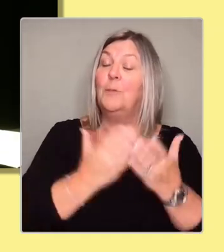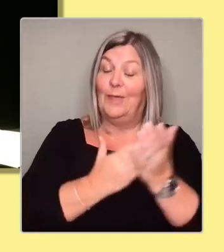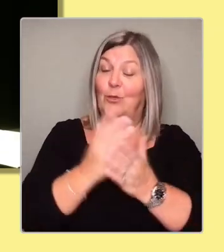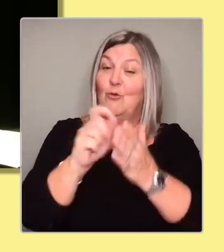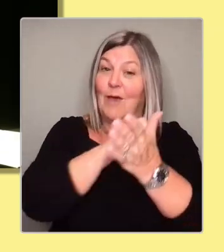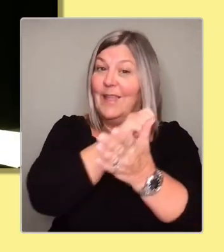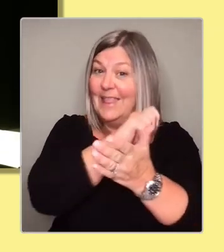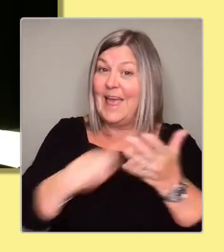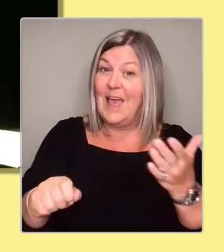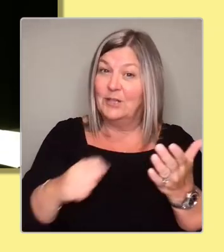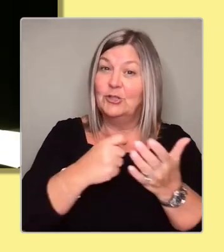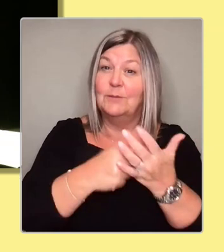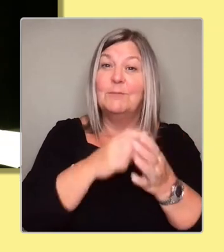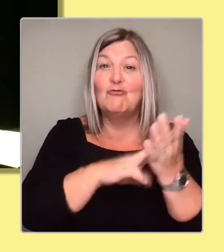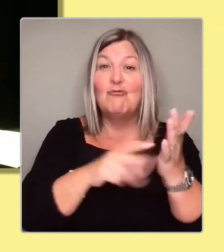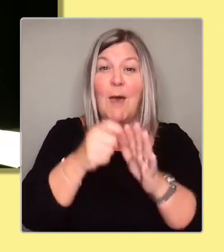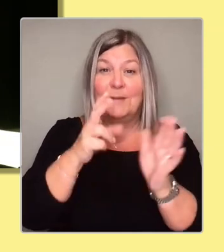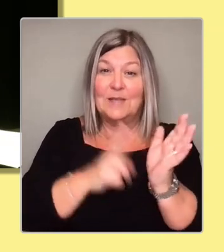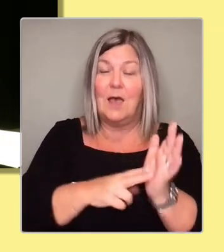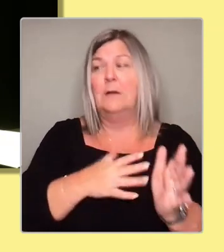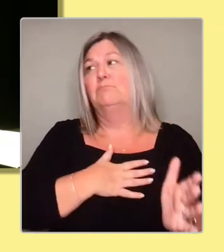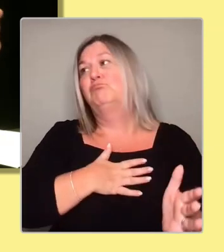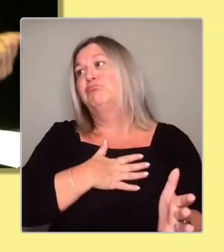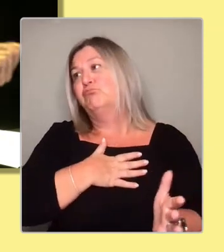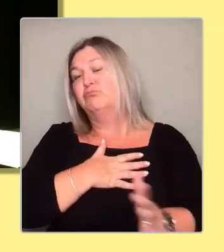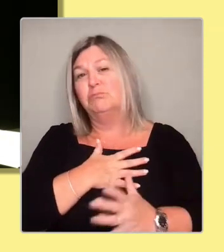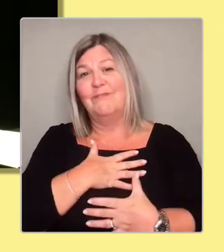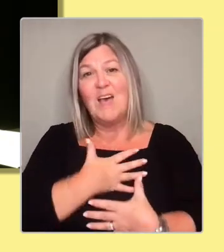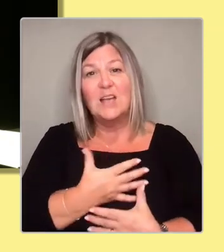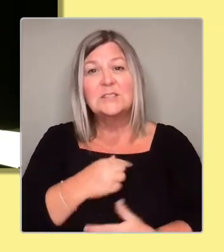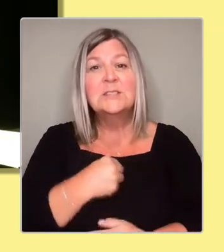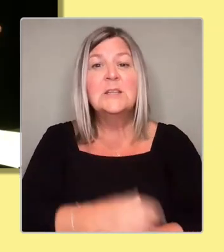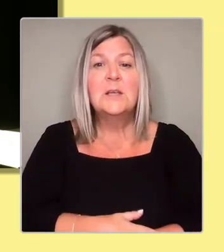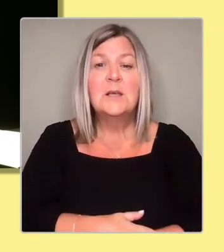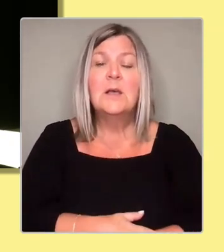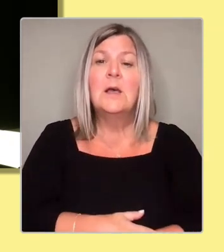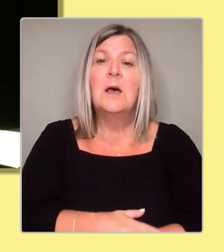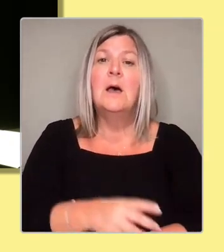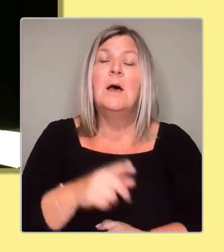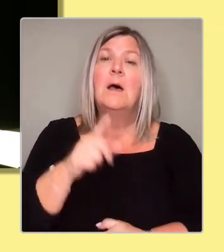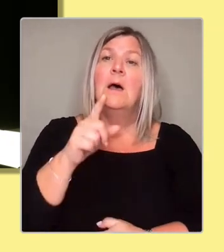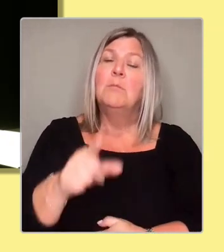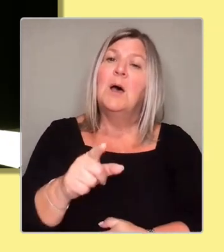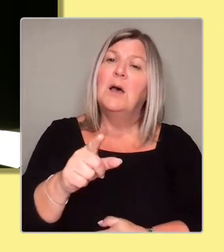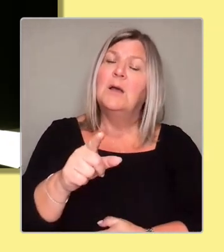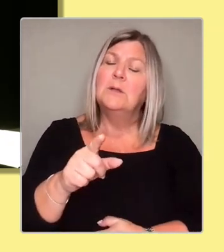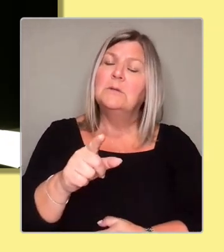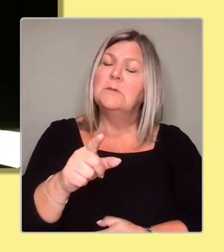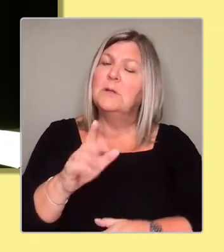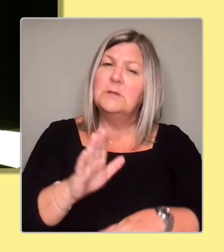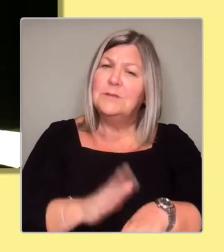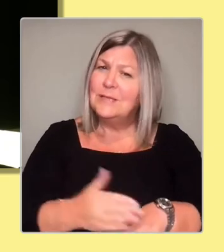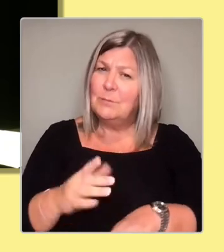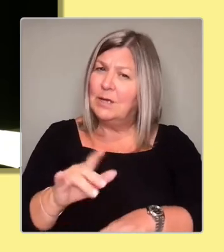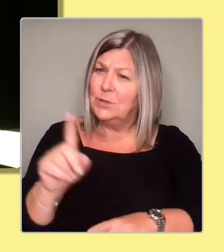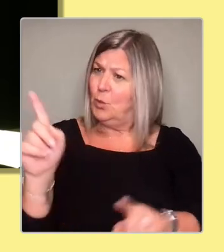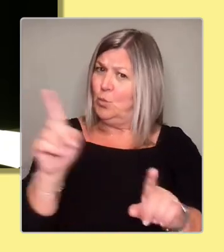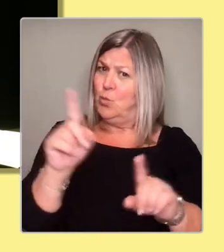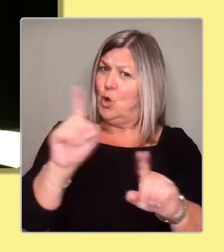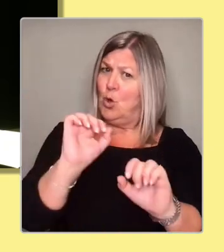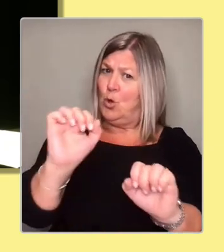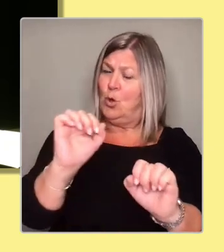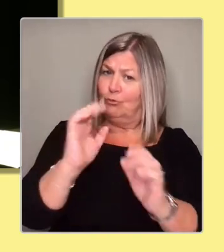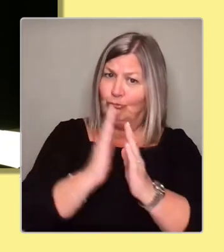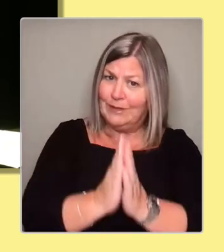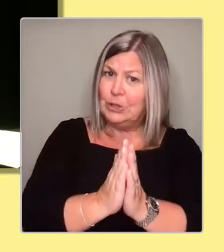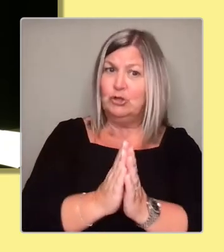But, you know, for me, it's not about actually whether you're religious, non-religious, atheist or agnostic. The question is, do you use your faith